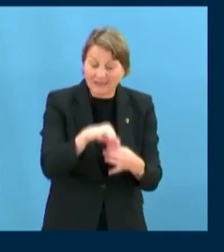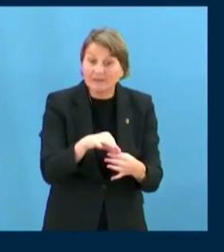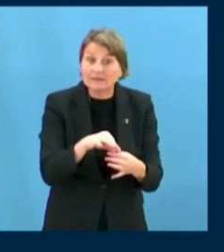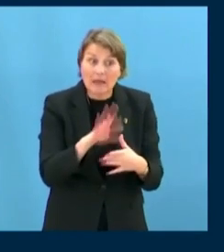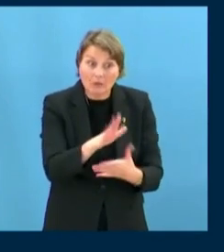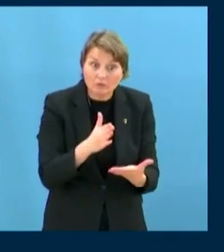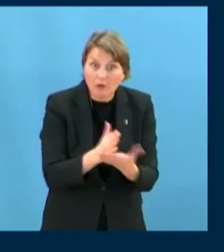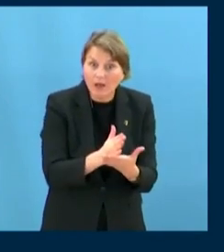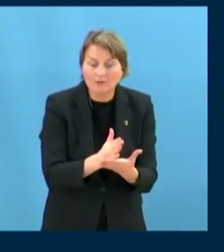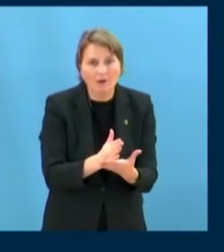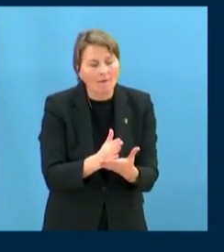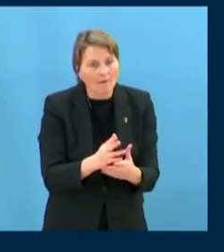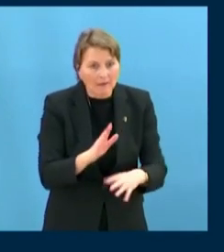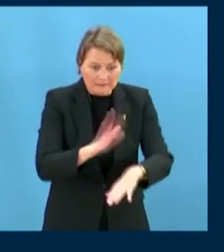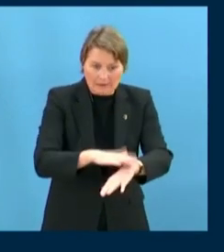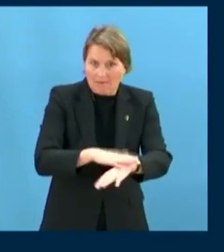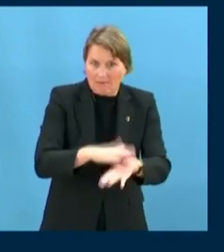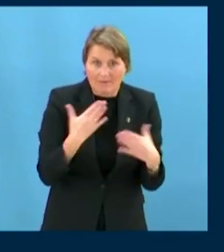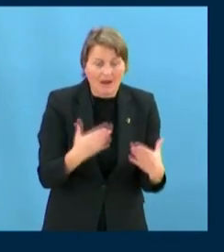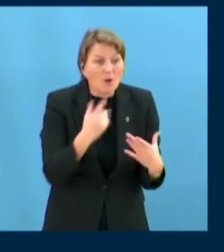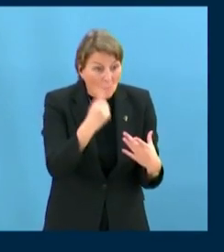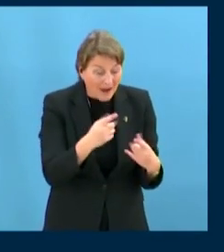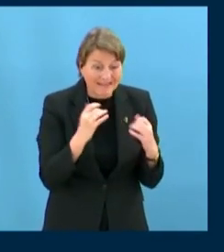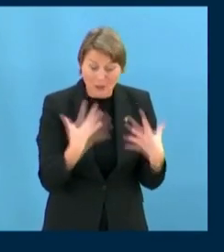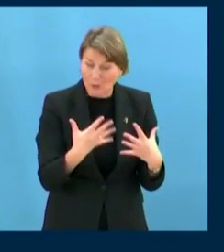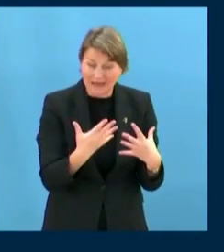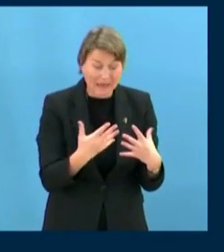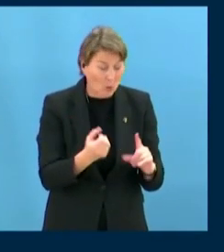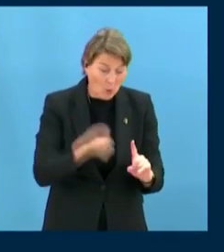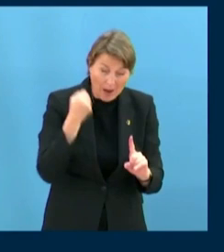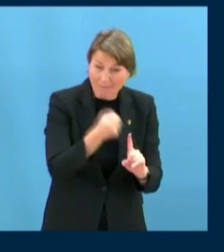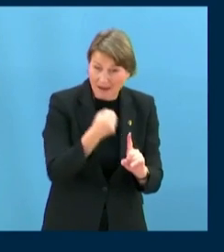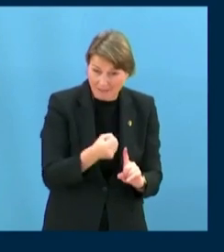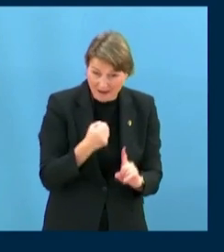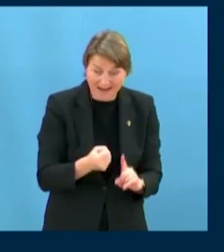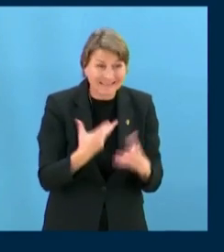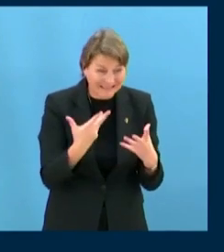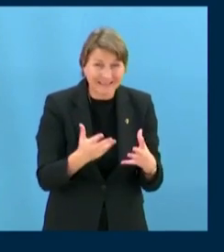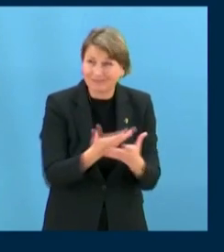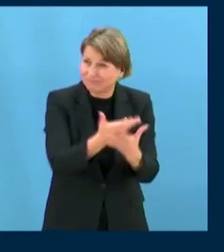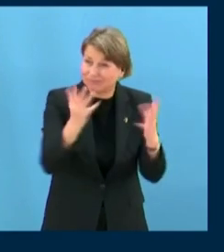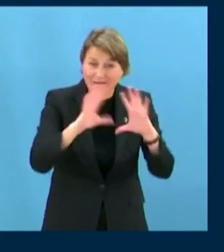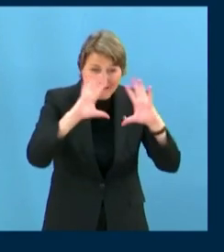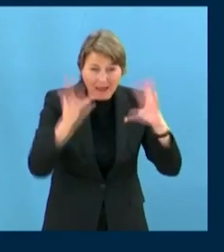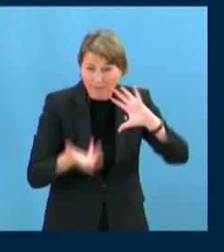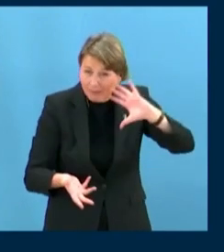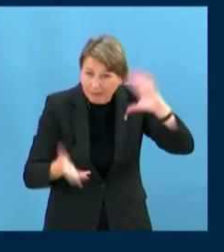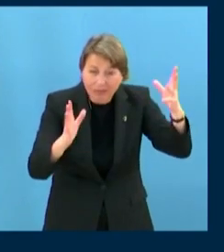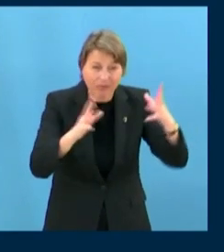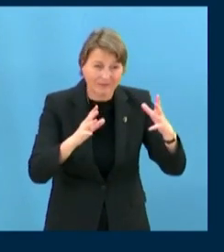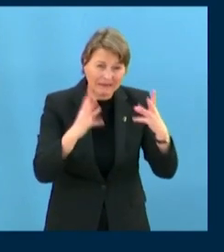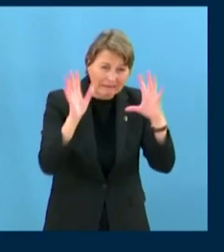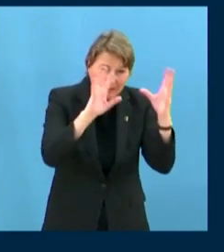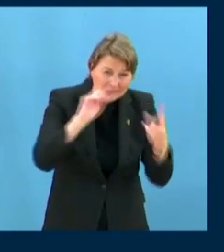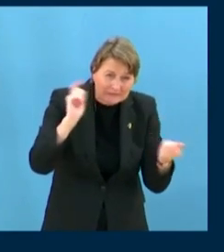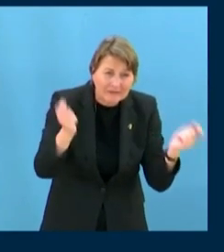peoples are disproportionately affected by the triple planetary crisis, climate change, pollution, and biodiversity loss, and they continue